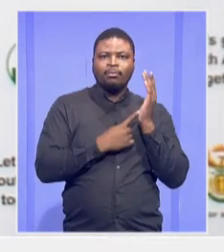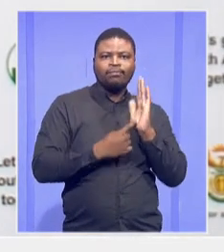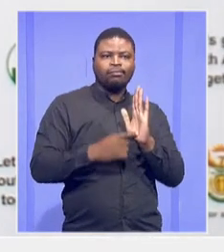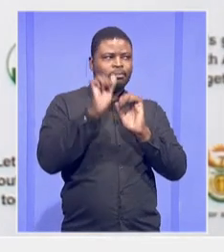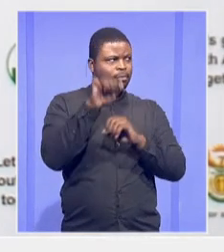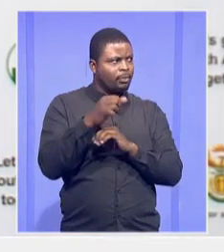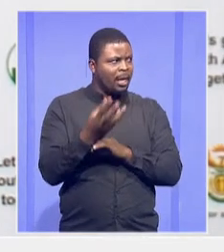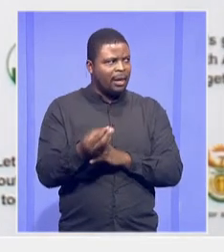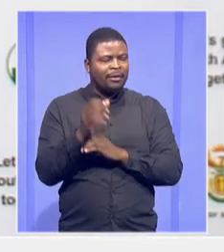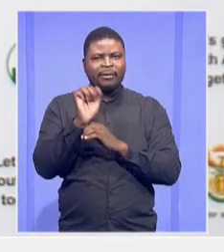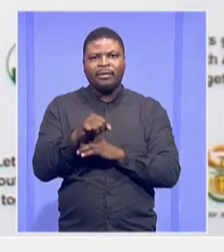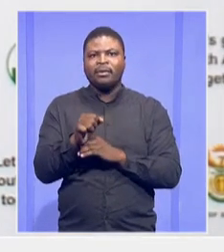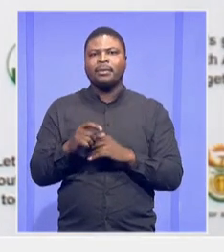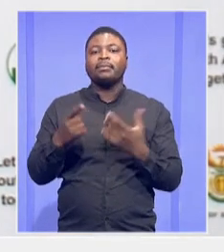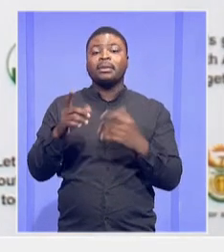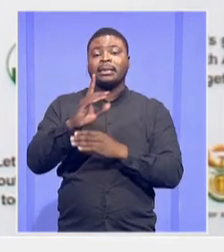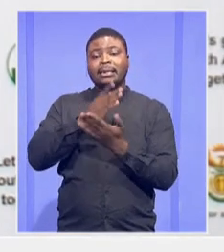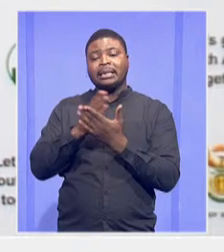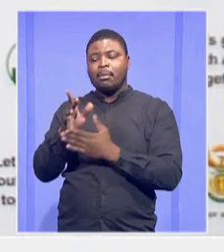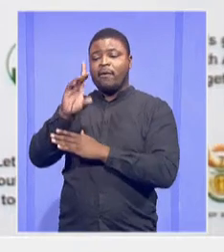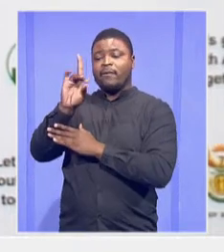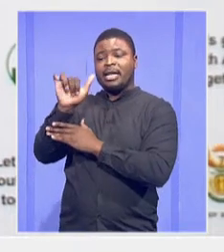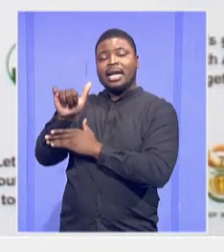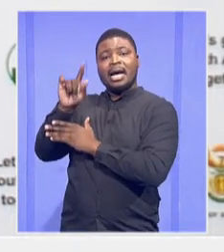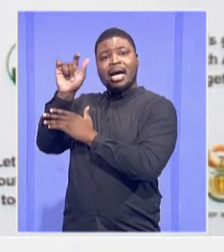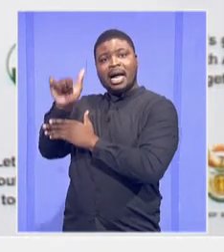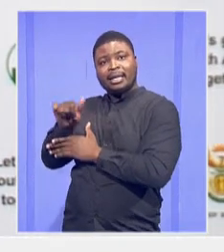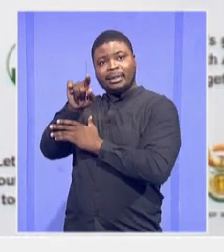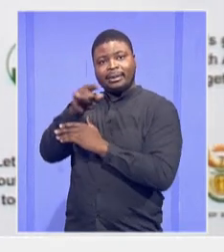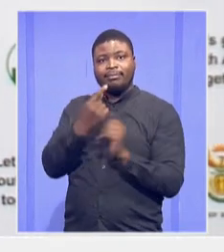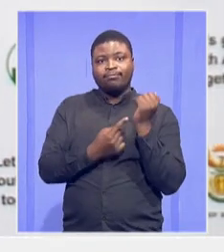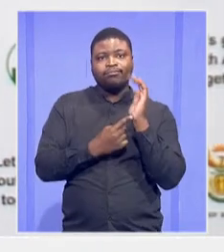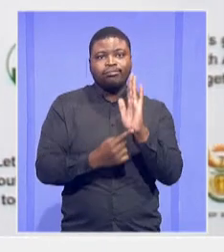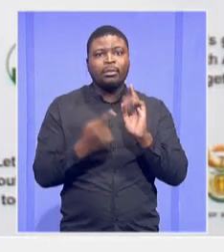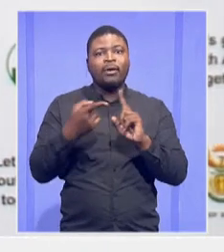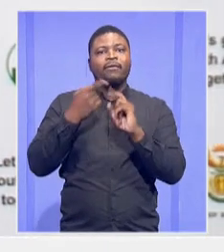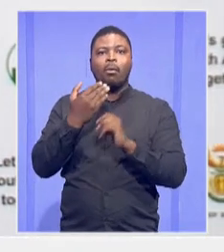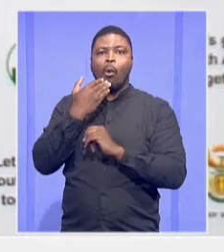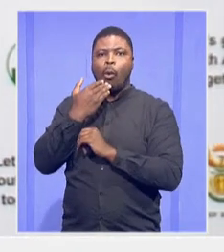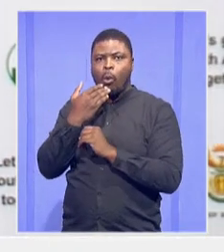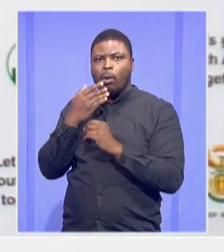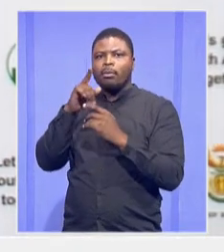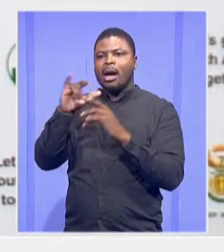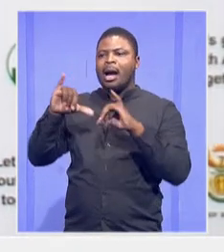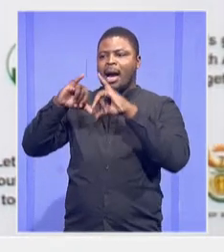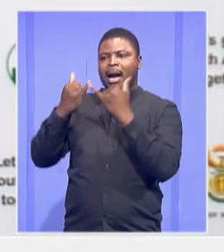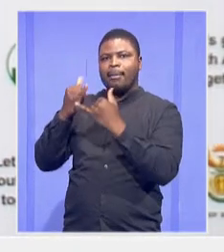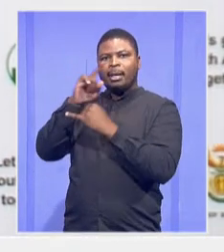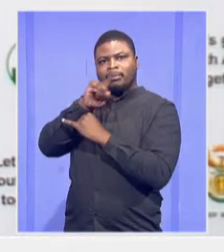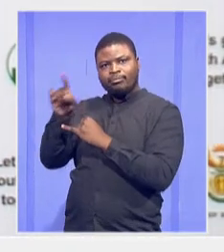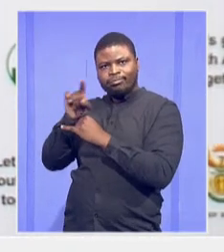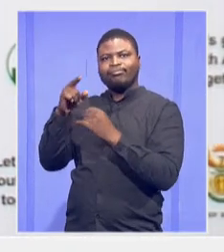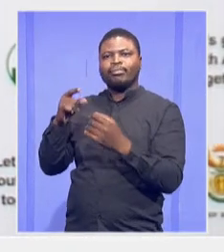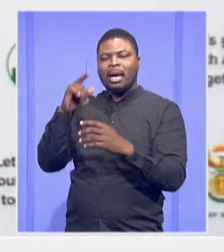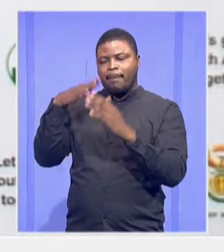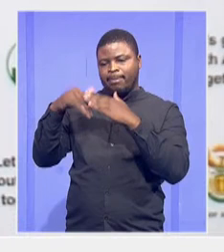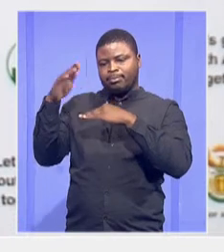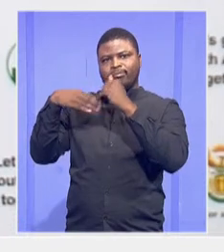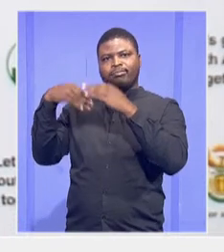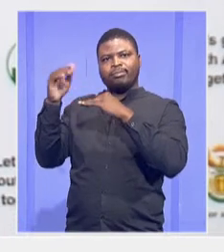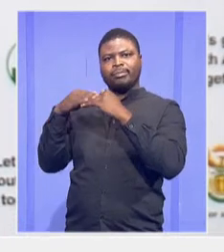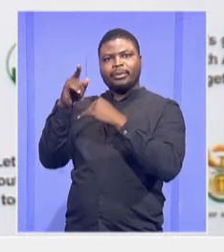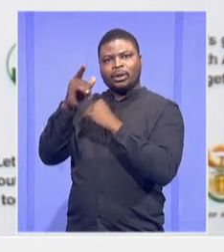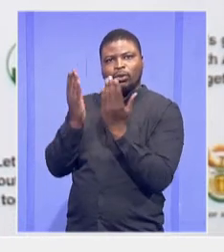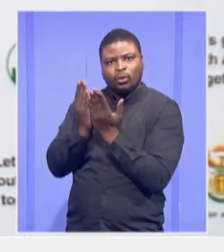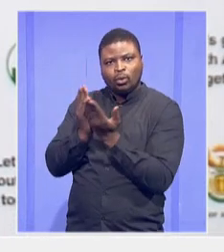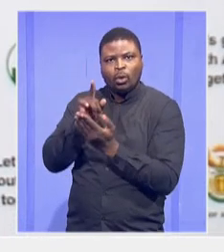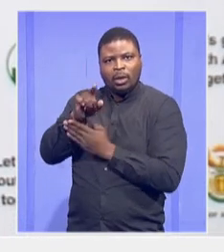the data, some of the data from construction site, all of us going out to construction site. We've